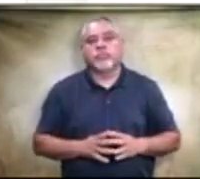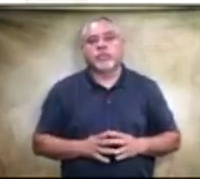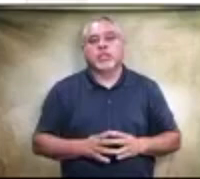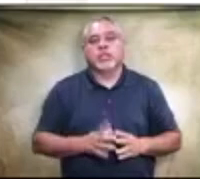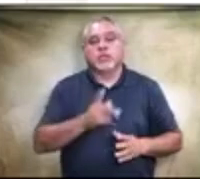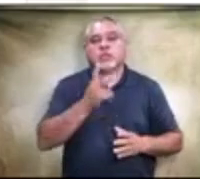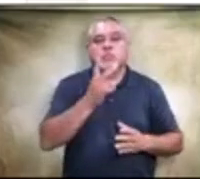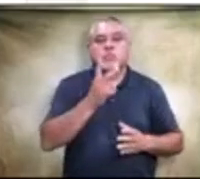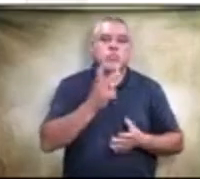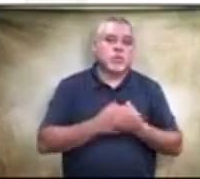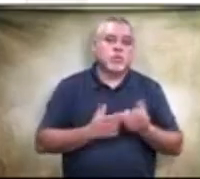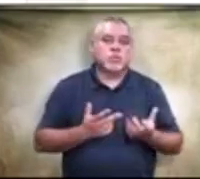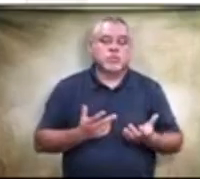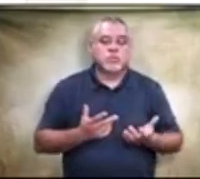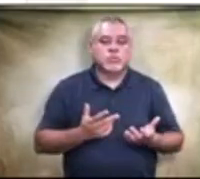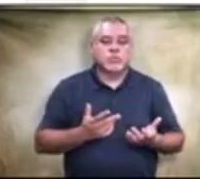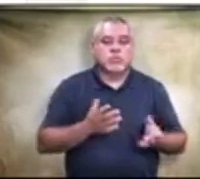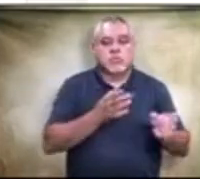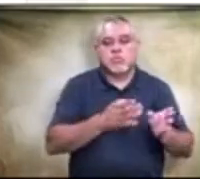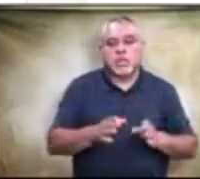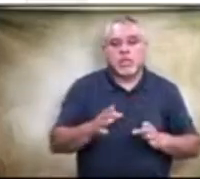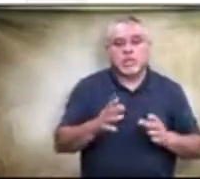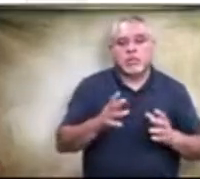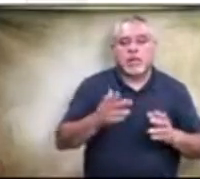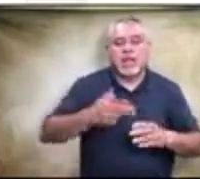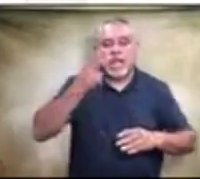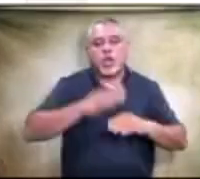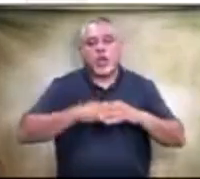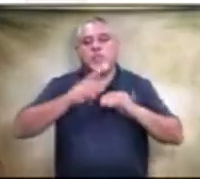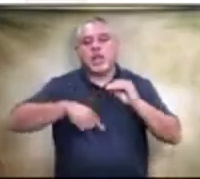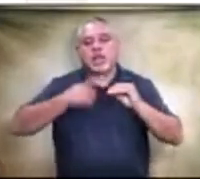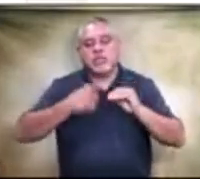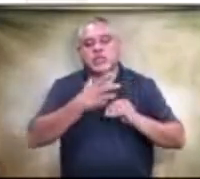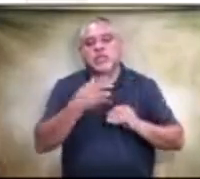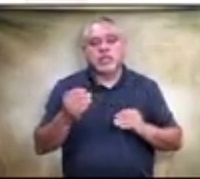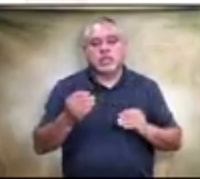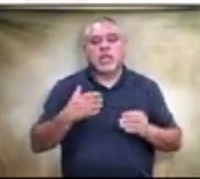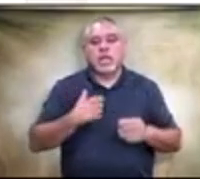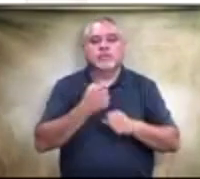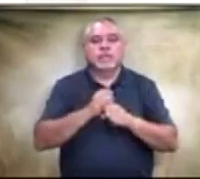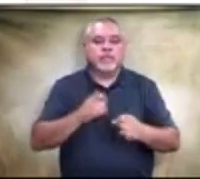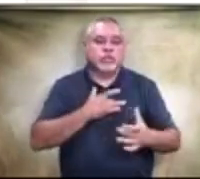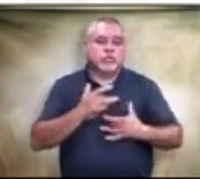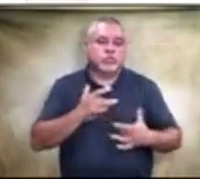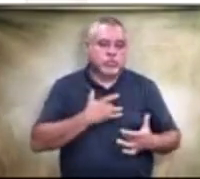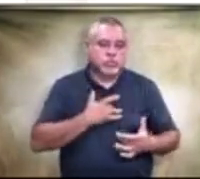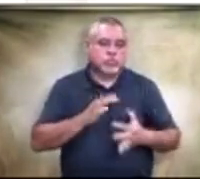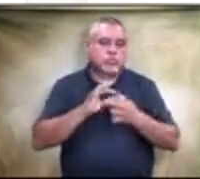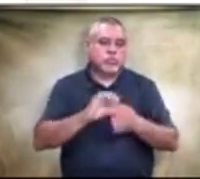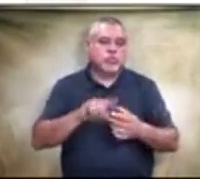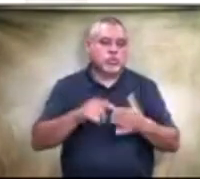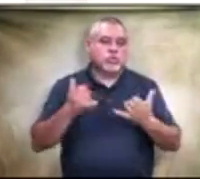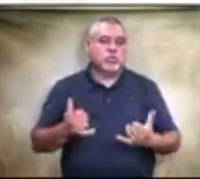um high on mileage and um have safety concerns with regard to the current safety laws